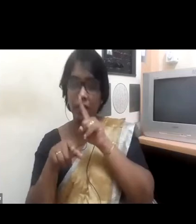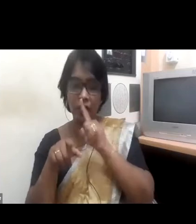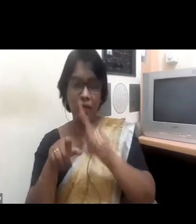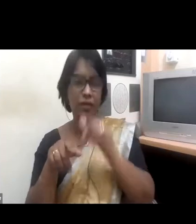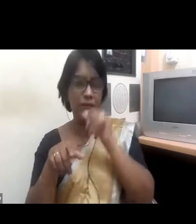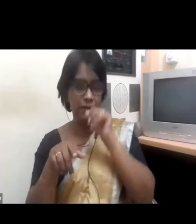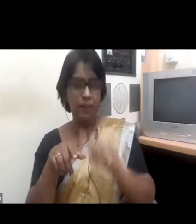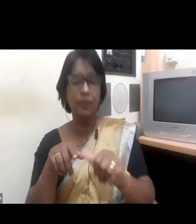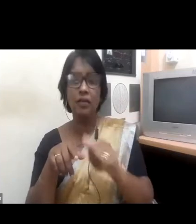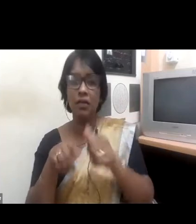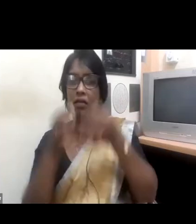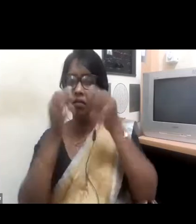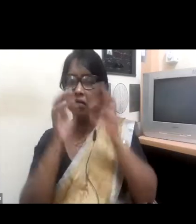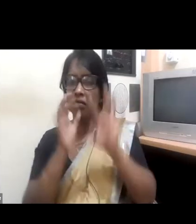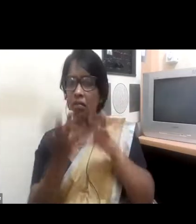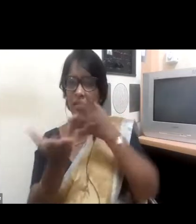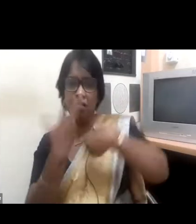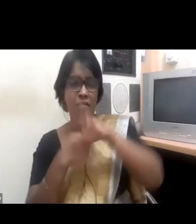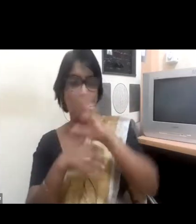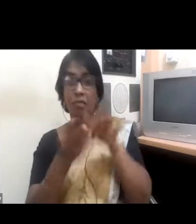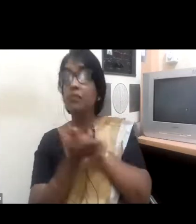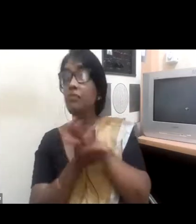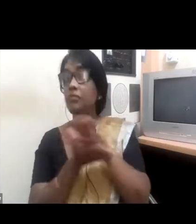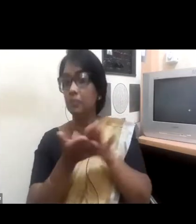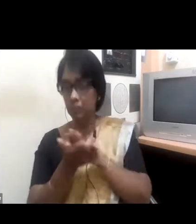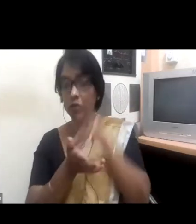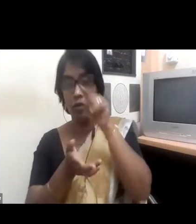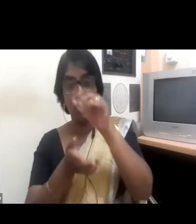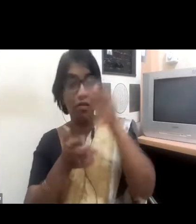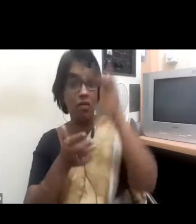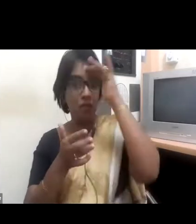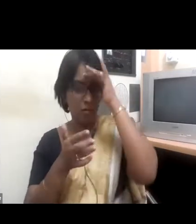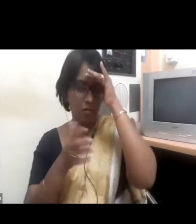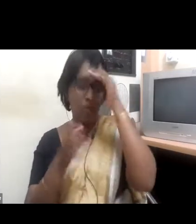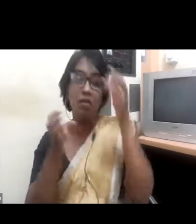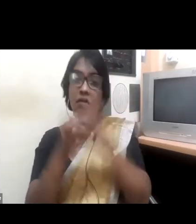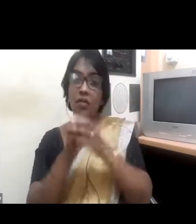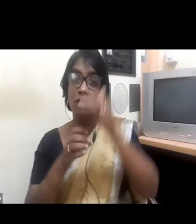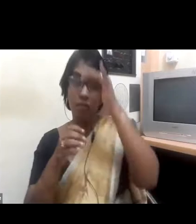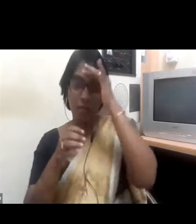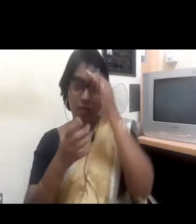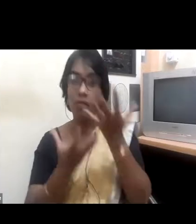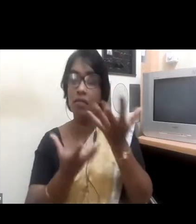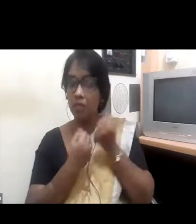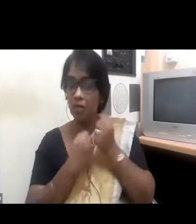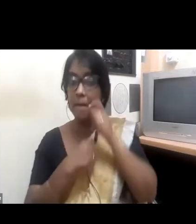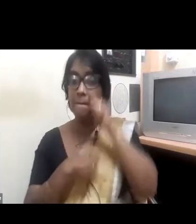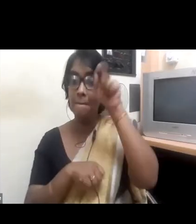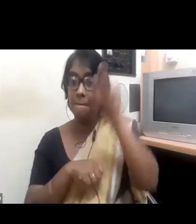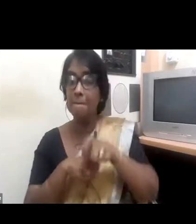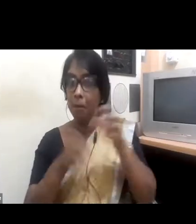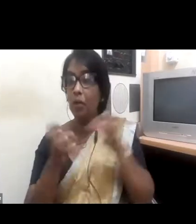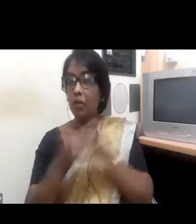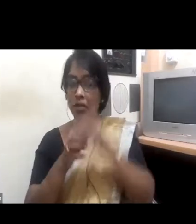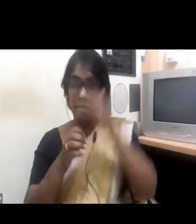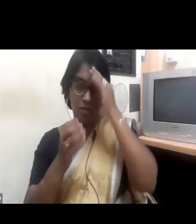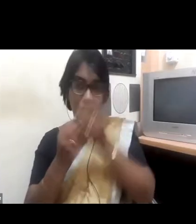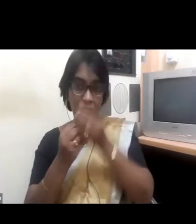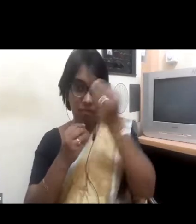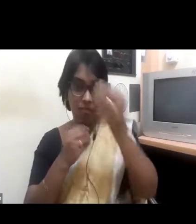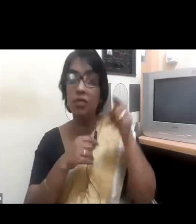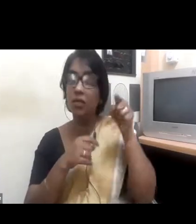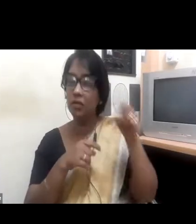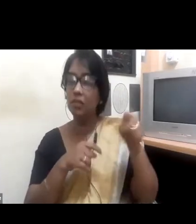will be leading a group of people who are going to achieve or trying to achieve the common